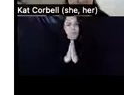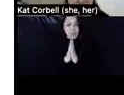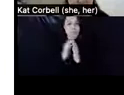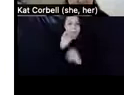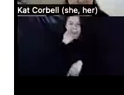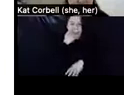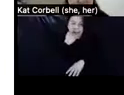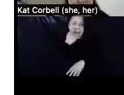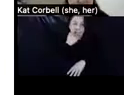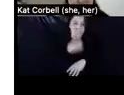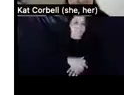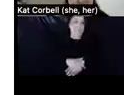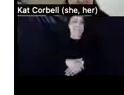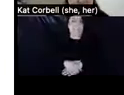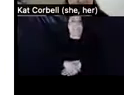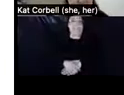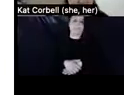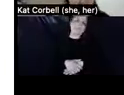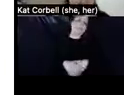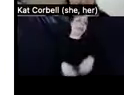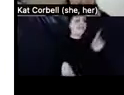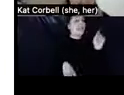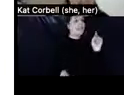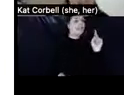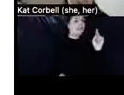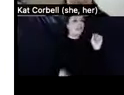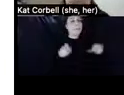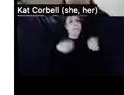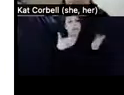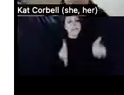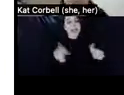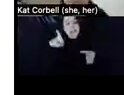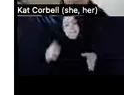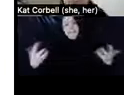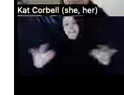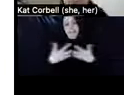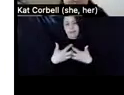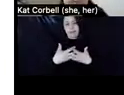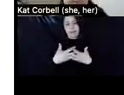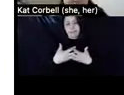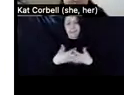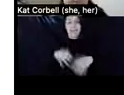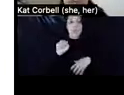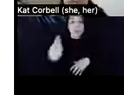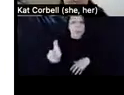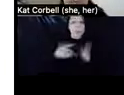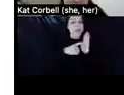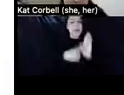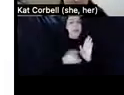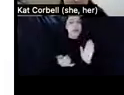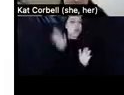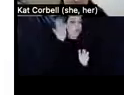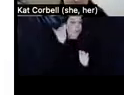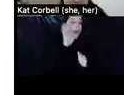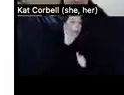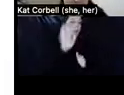it can demonstrate that it is infeasible to do so. And then before, Kat, Kat's going to give some examples from her own experience.